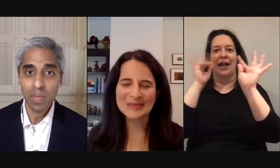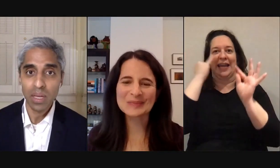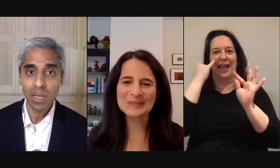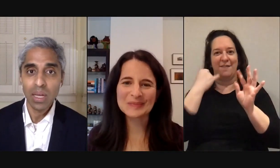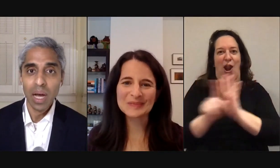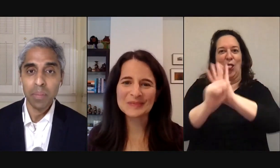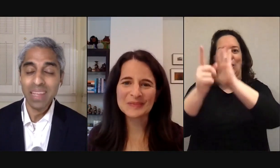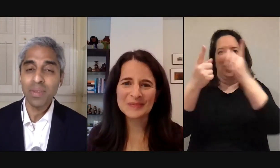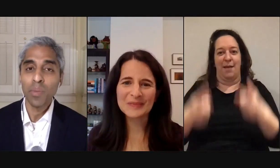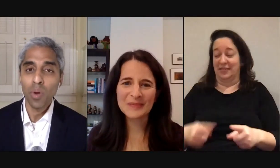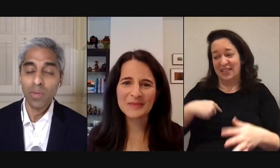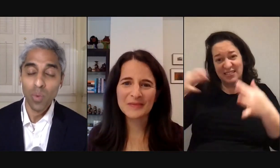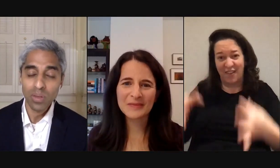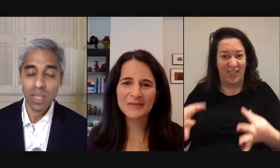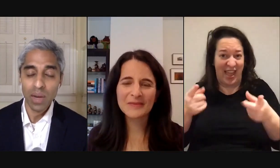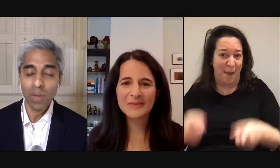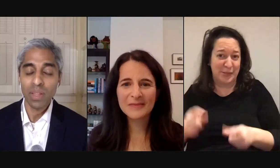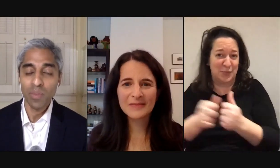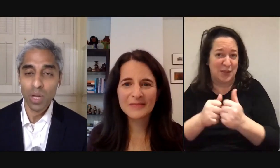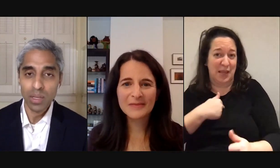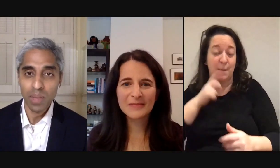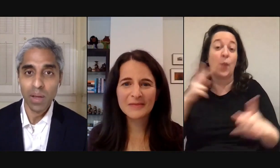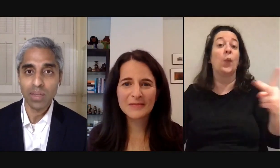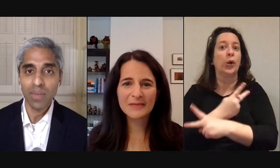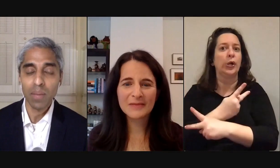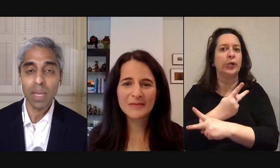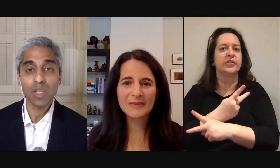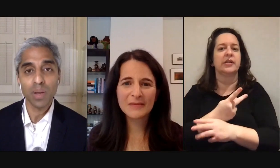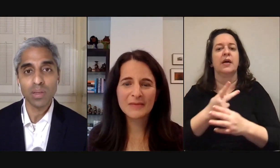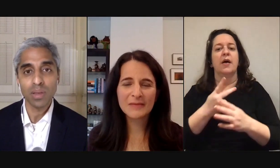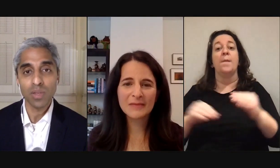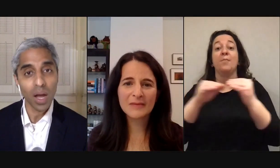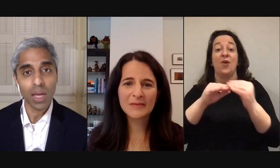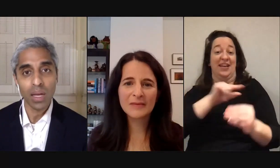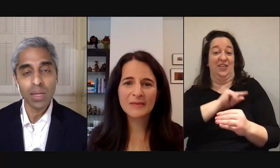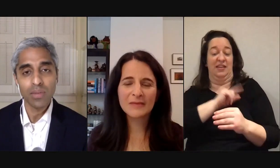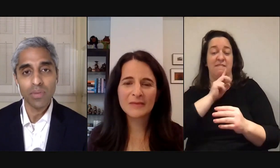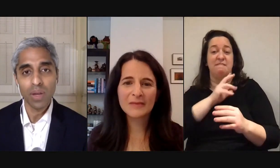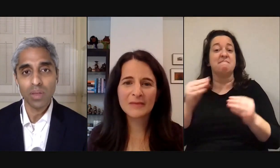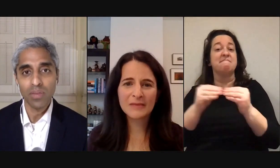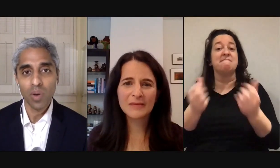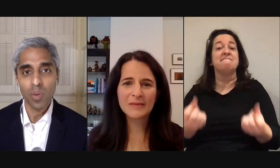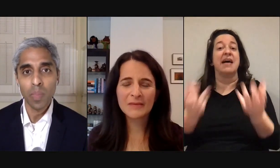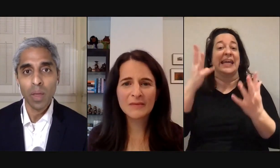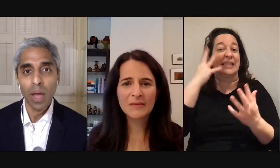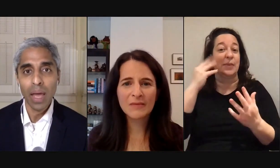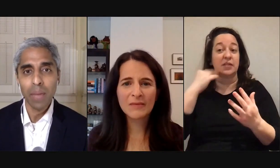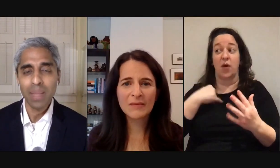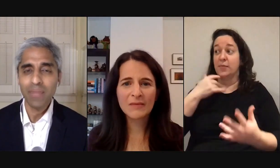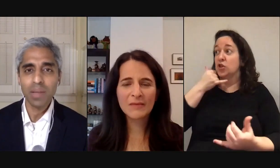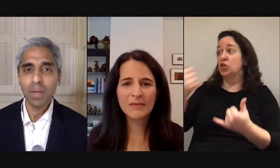happened to me but even more even worse than that and what i feel even more guilty about is i've had many experiences of talking to friends on the phone